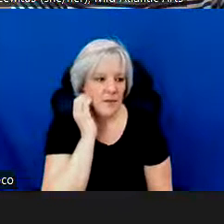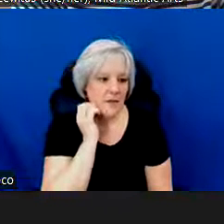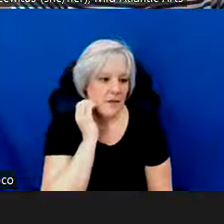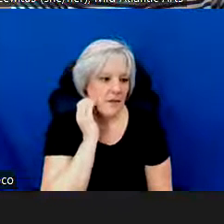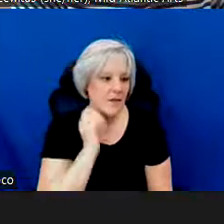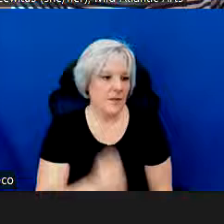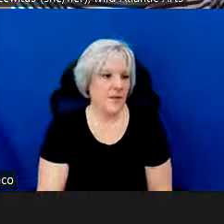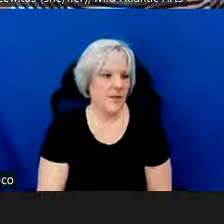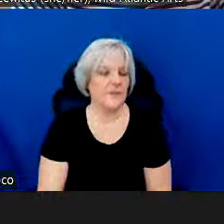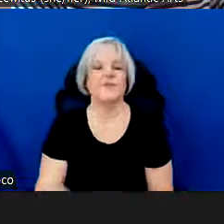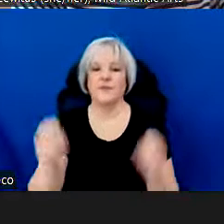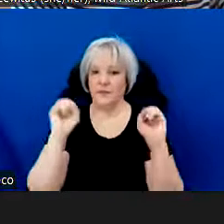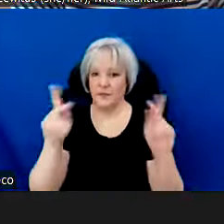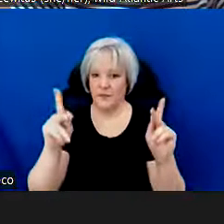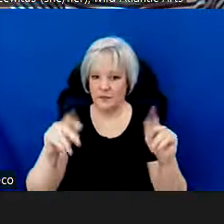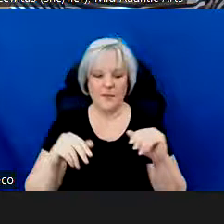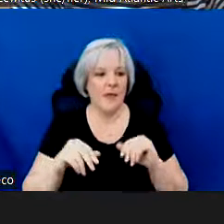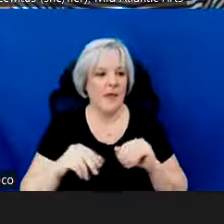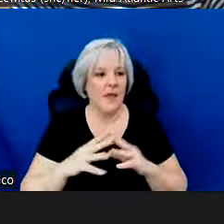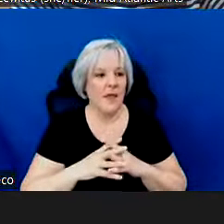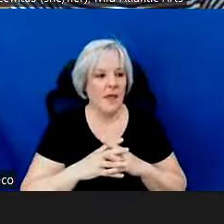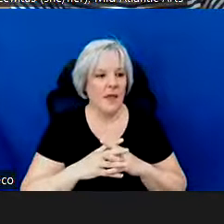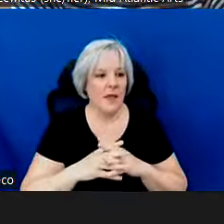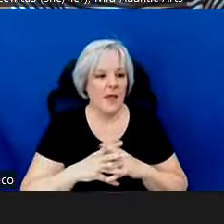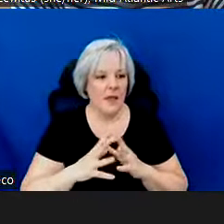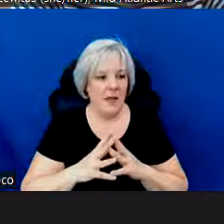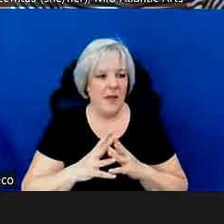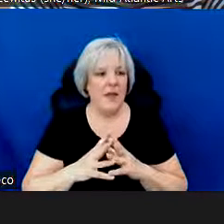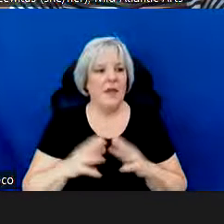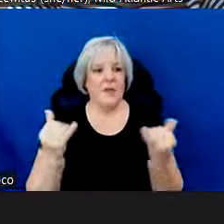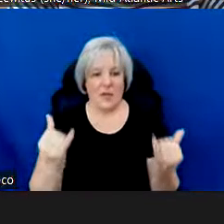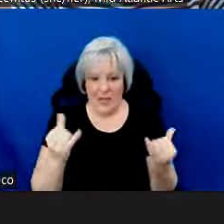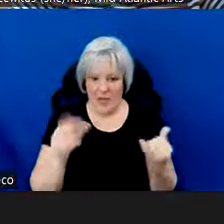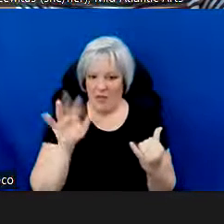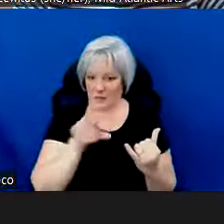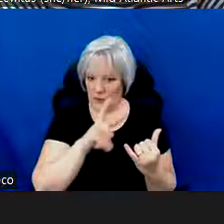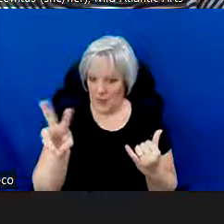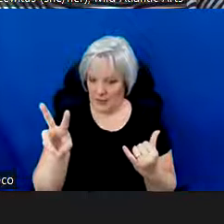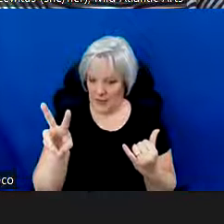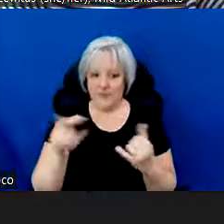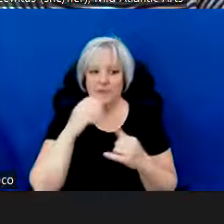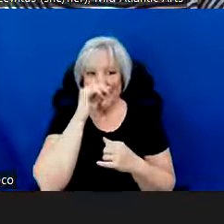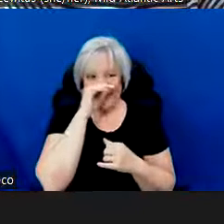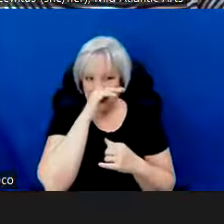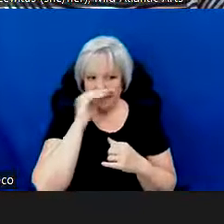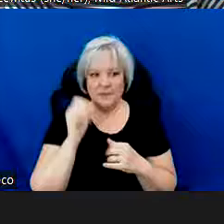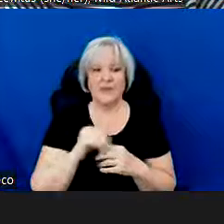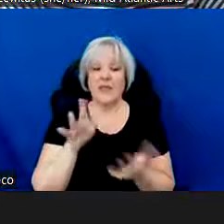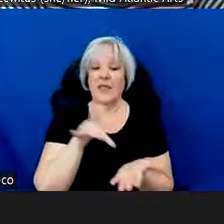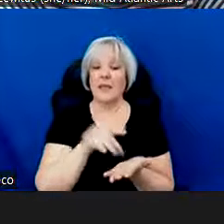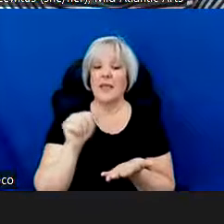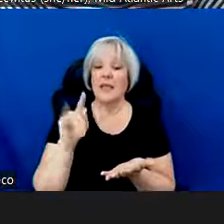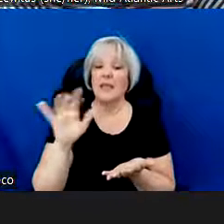So here we are on the Smart Simple website for Mid-Atlantic Arts. Mid-Atlantic Arts has